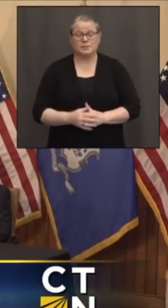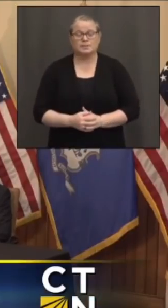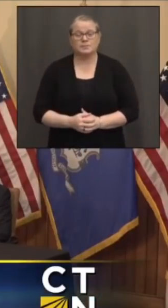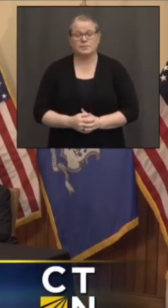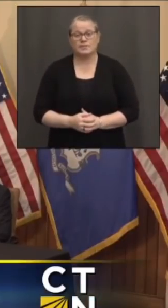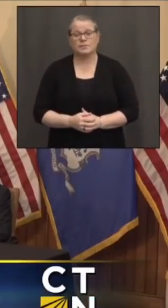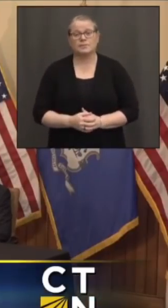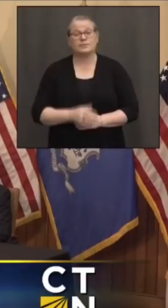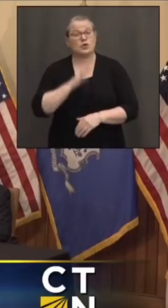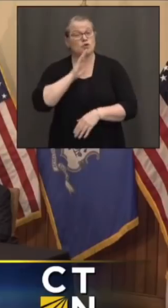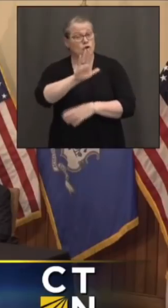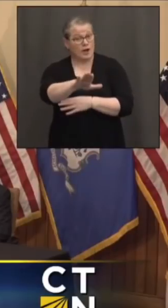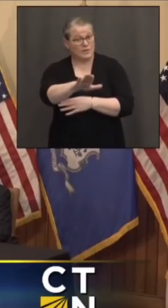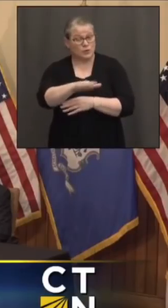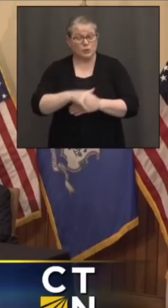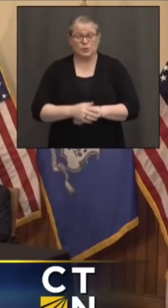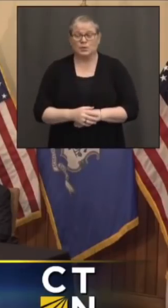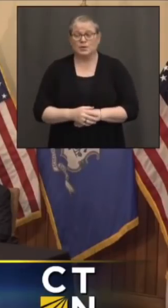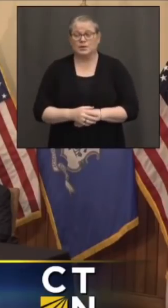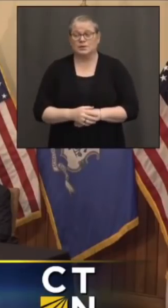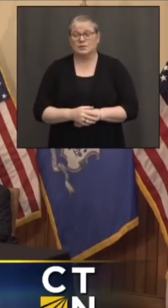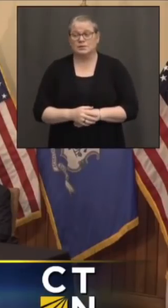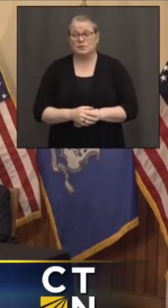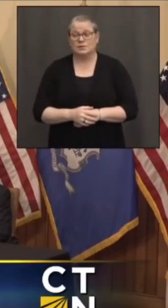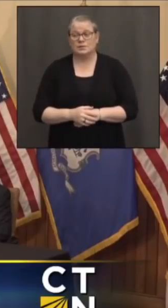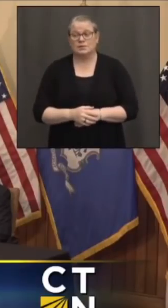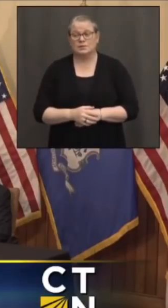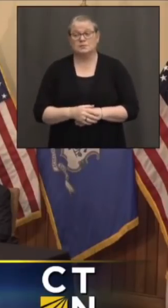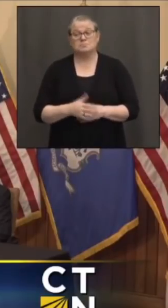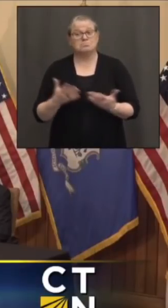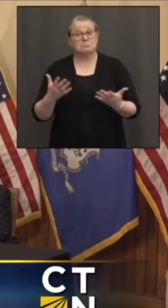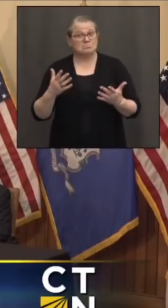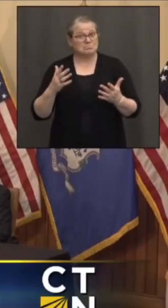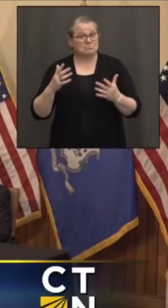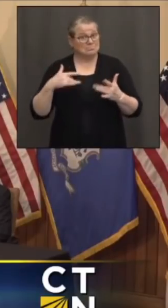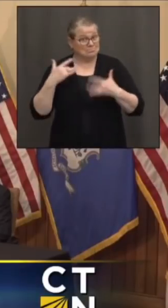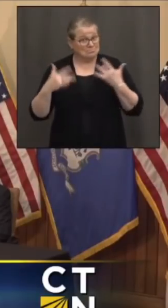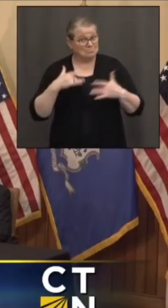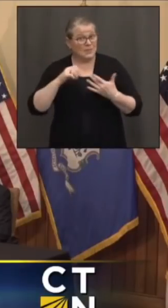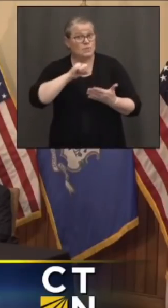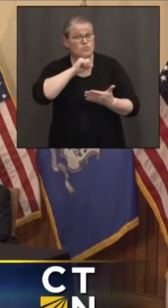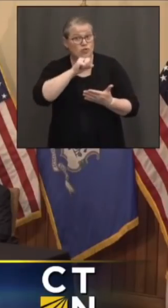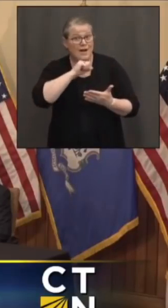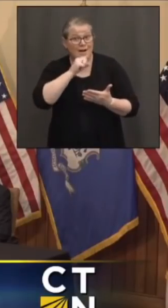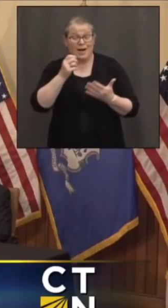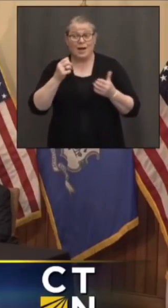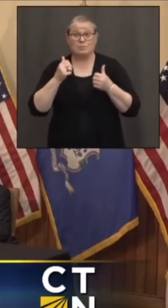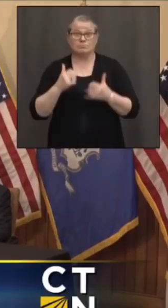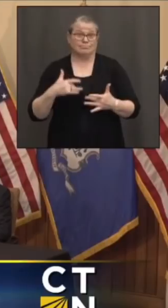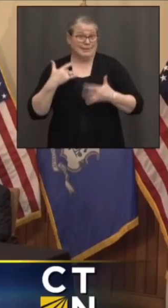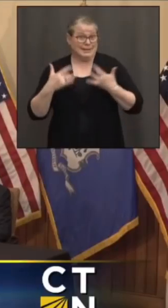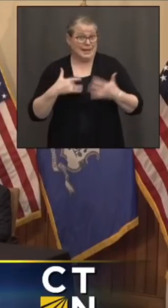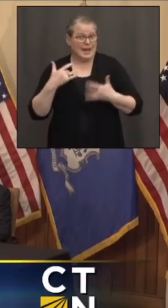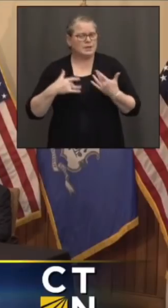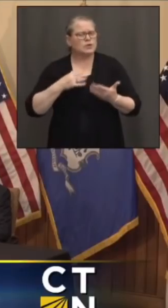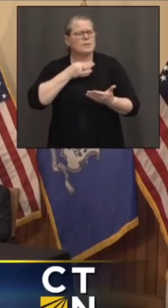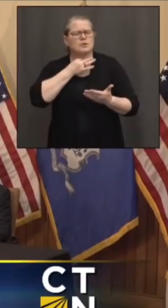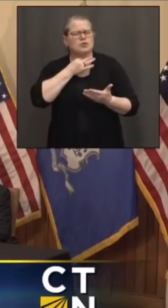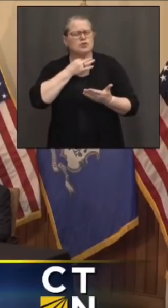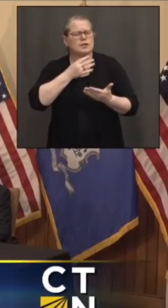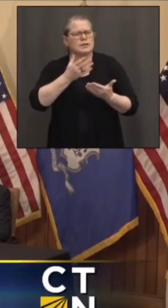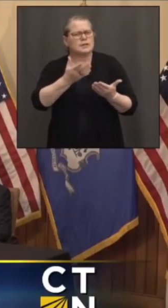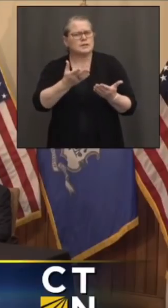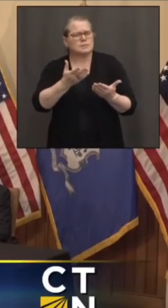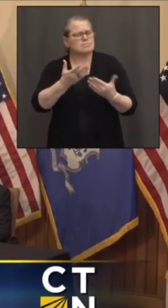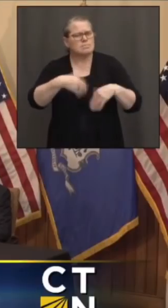Good afternoon. A lot of excitement about the potential proms. I'm wondering why was this something that's important,